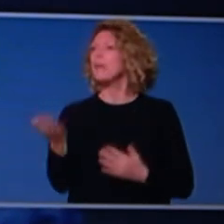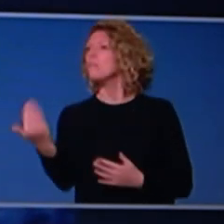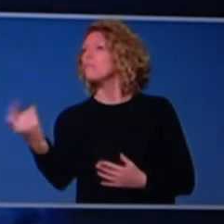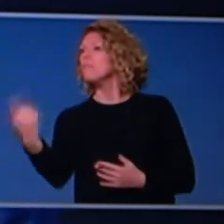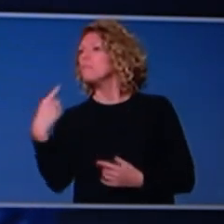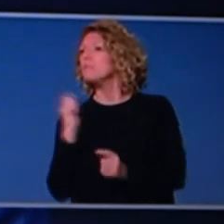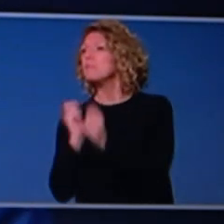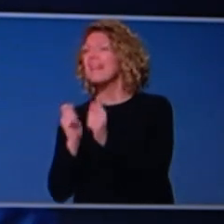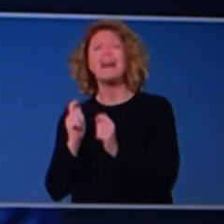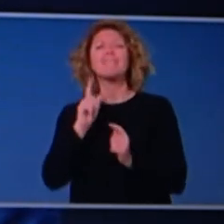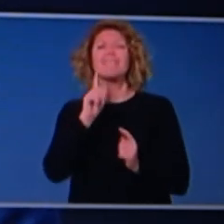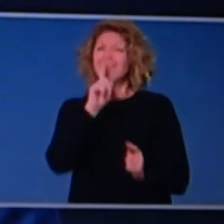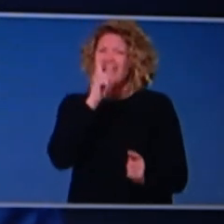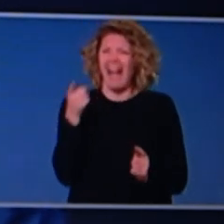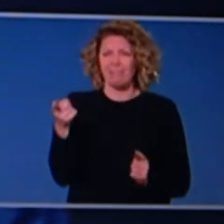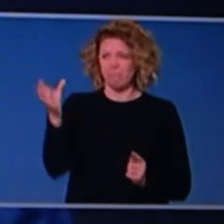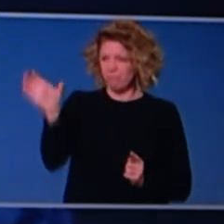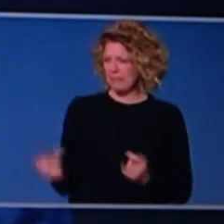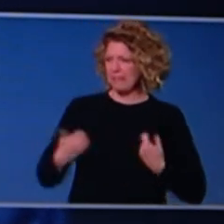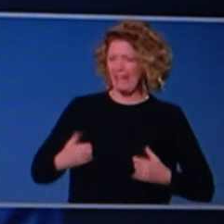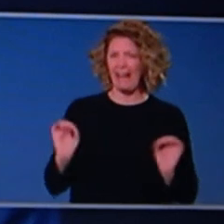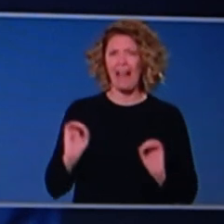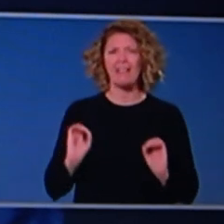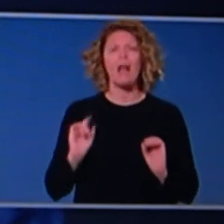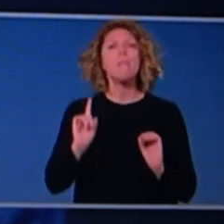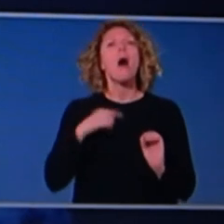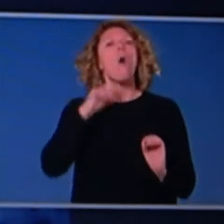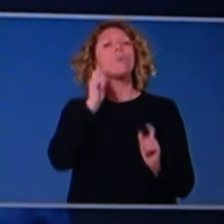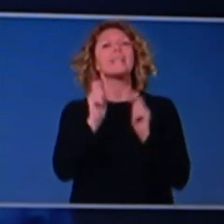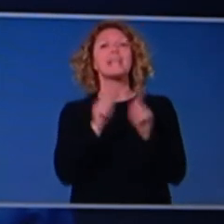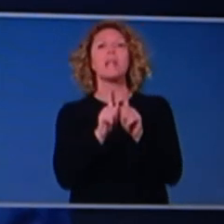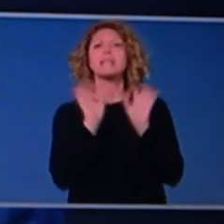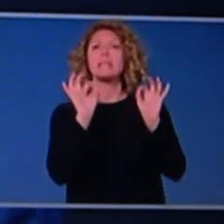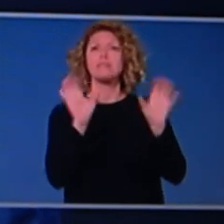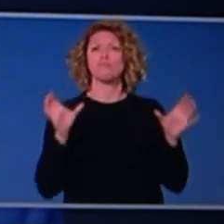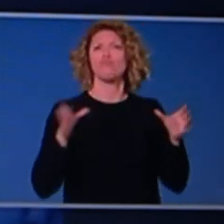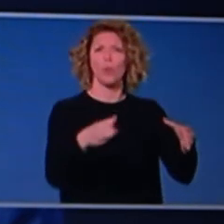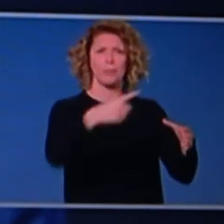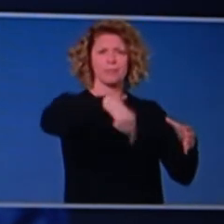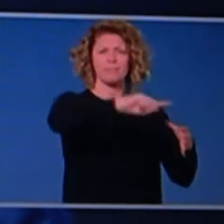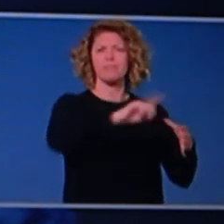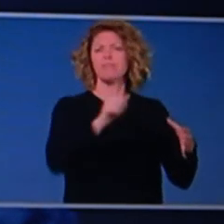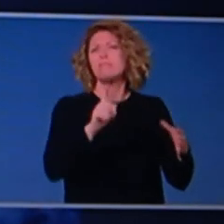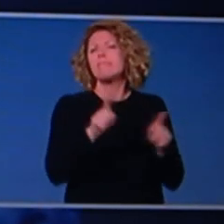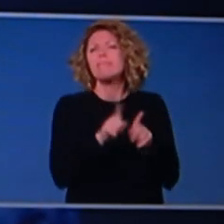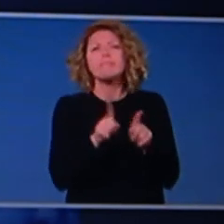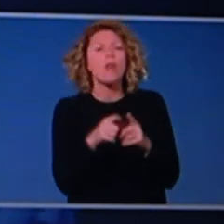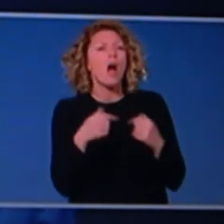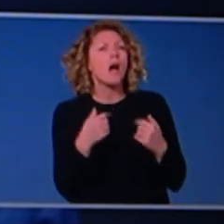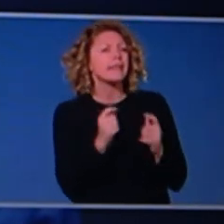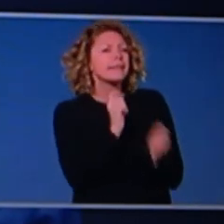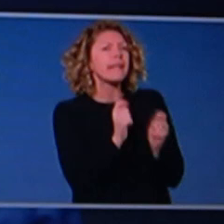monitoring this virus. However, we are going to do what we call cohort tests. So we want to make assure the community and